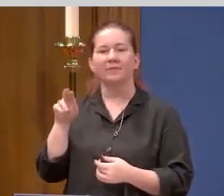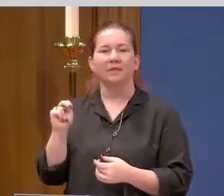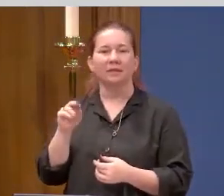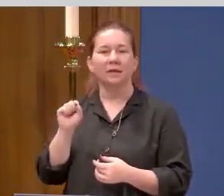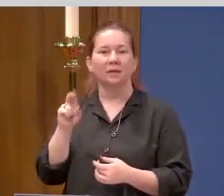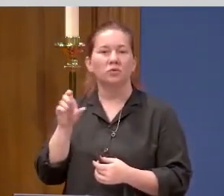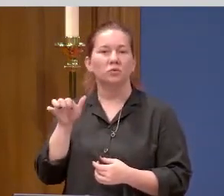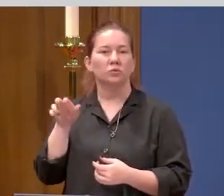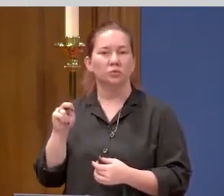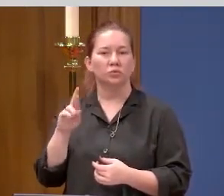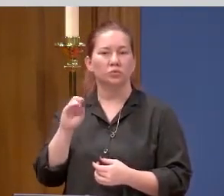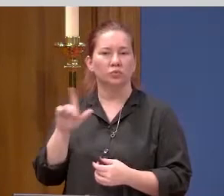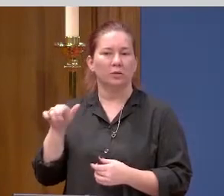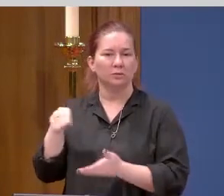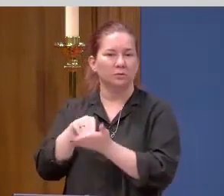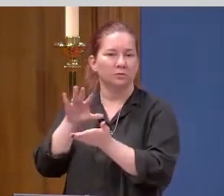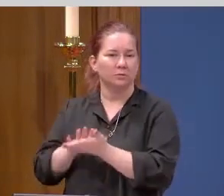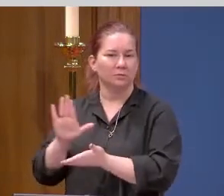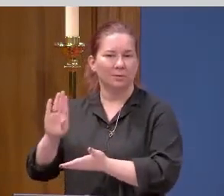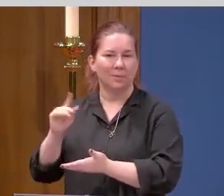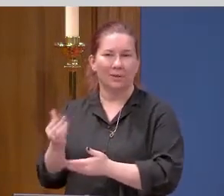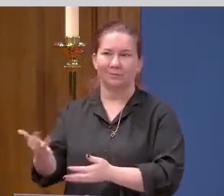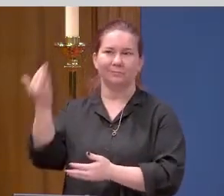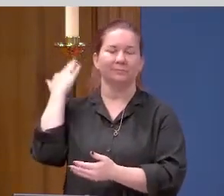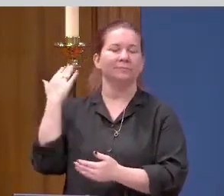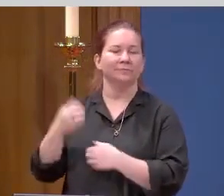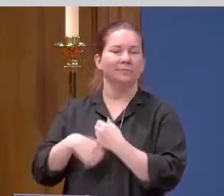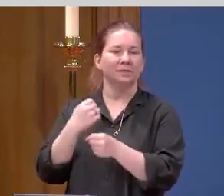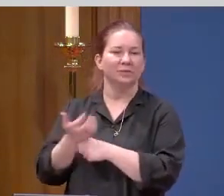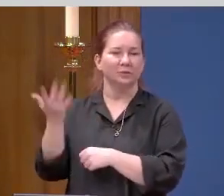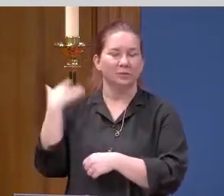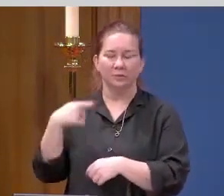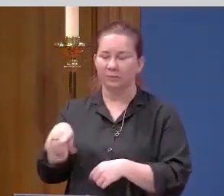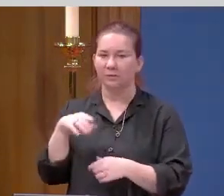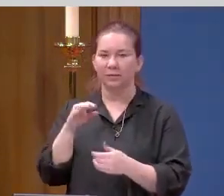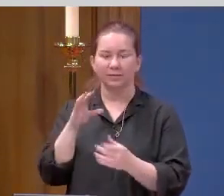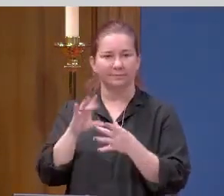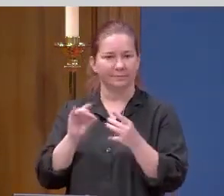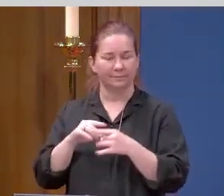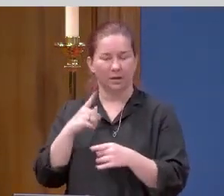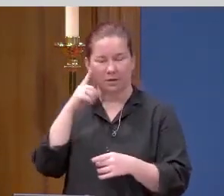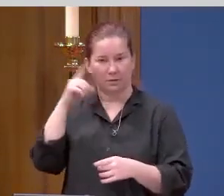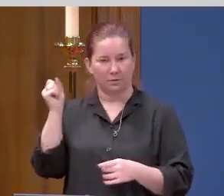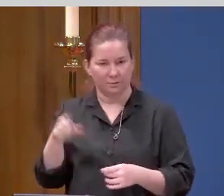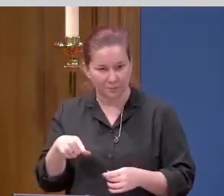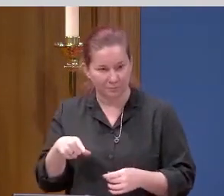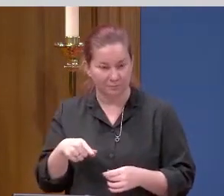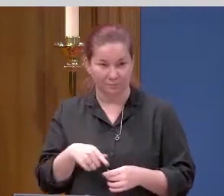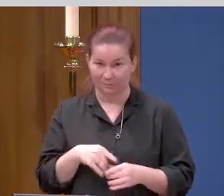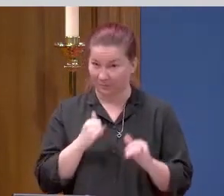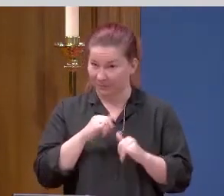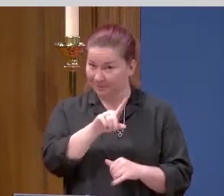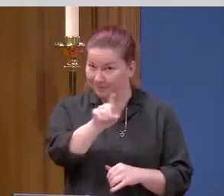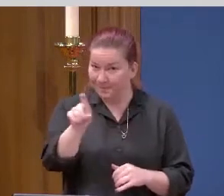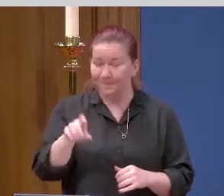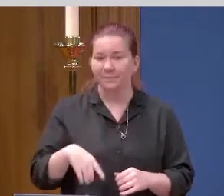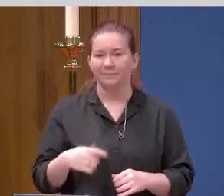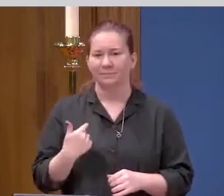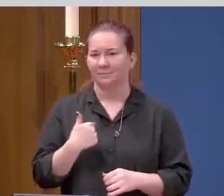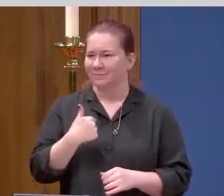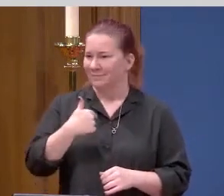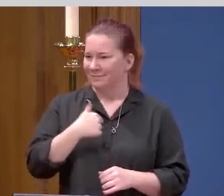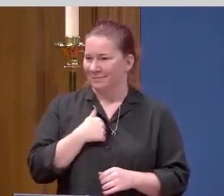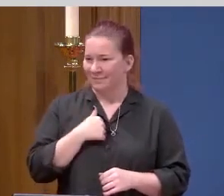wrote in her blog. It was several years ago, it she said this. just caught my attention. See if it catches yours, too. She said, I